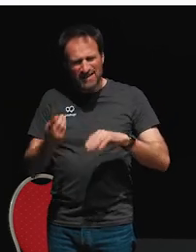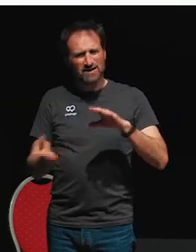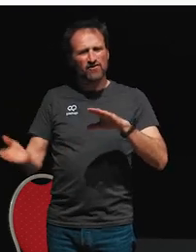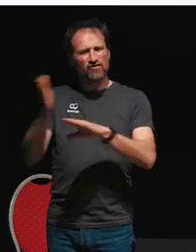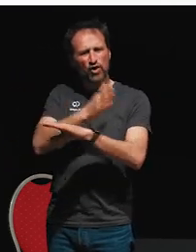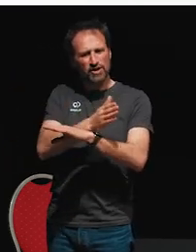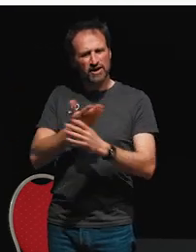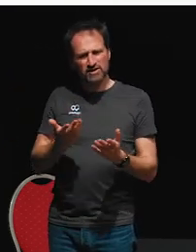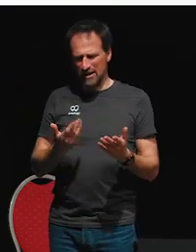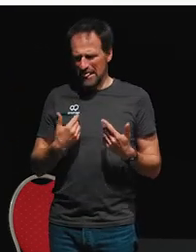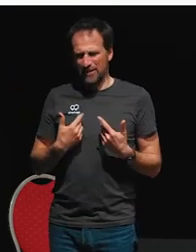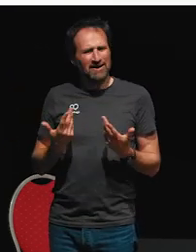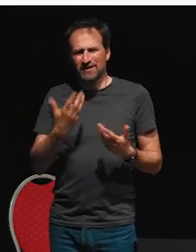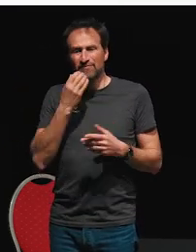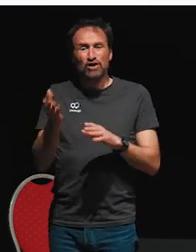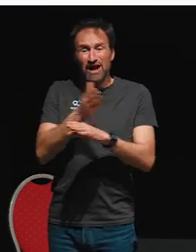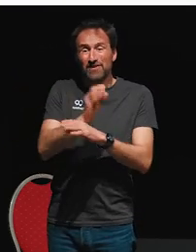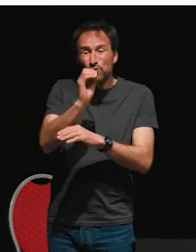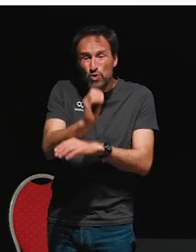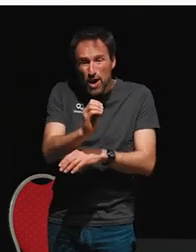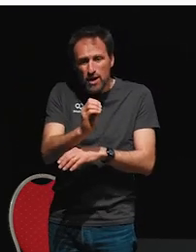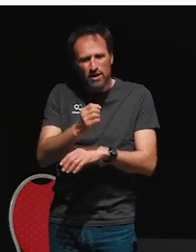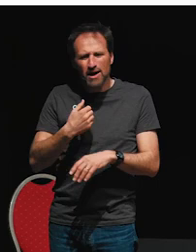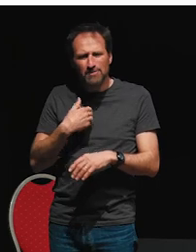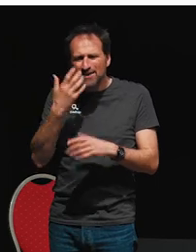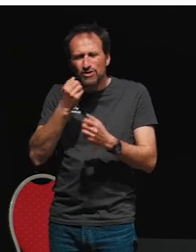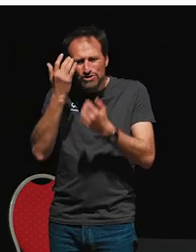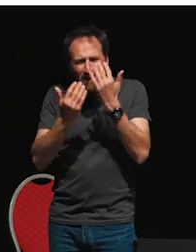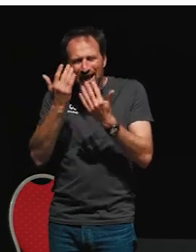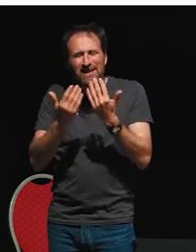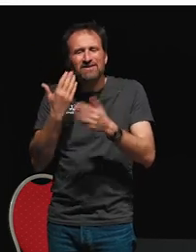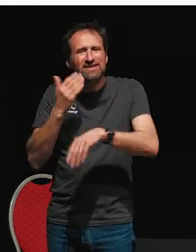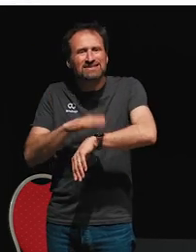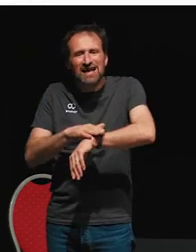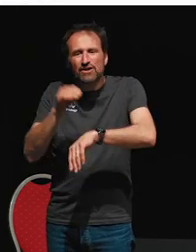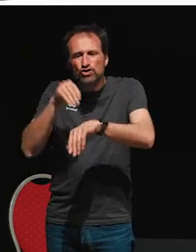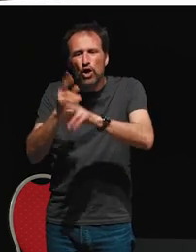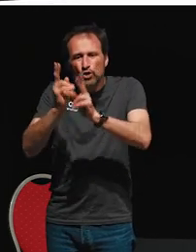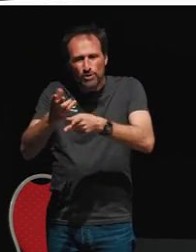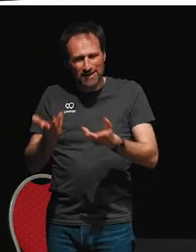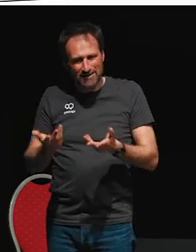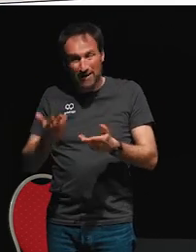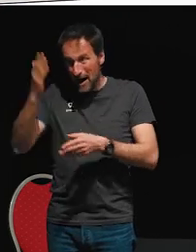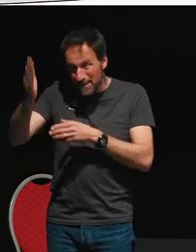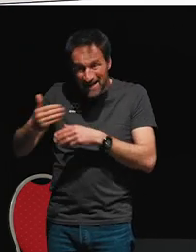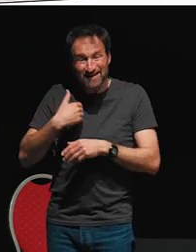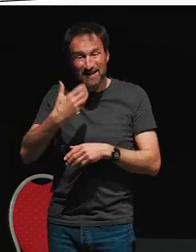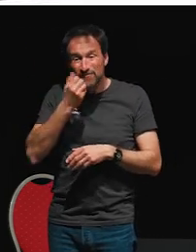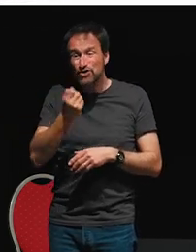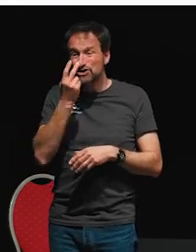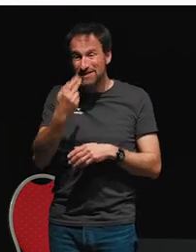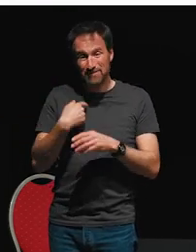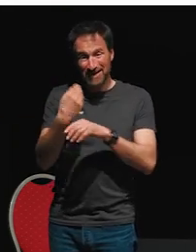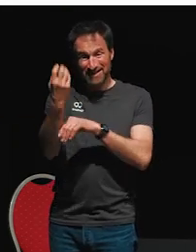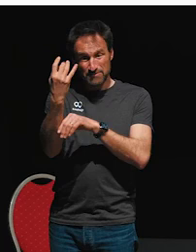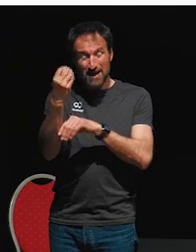because I'm using that value to calculate how much time is left, what I'm going to see in the end in my display is a timer that keeps on starting from